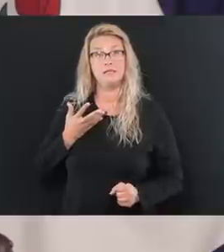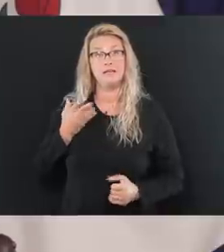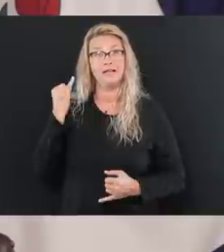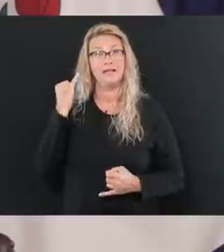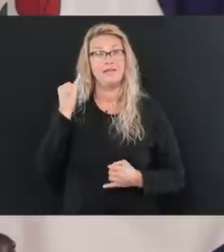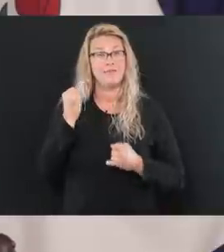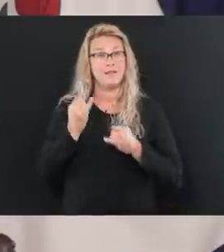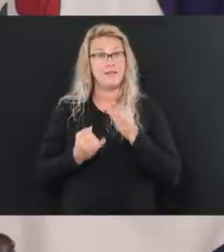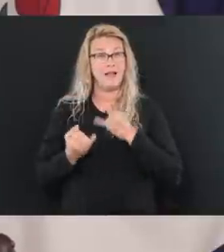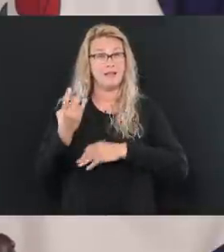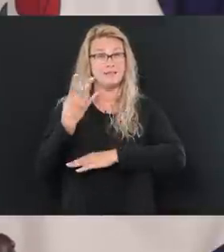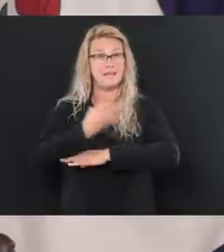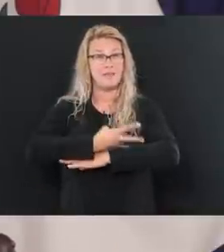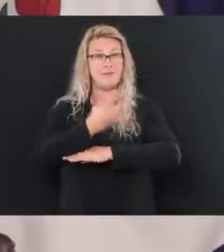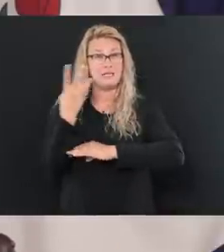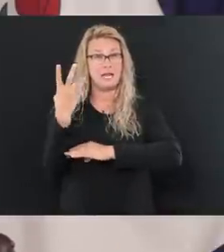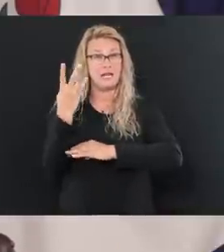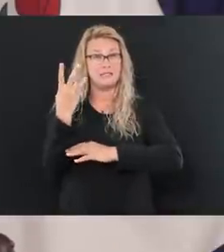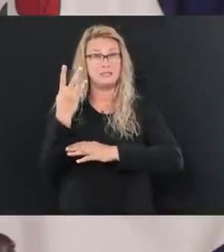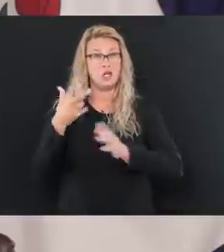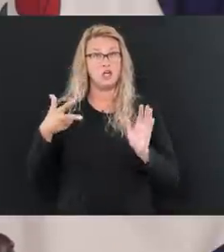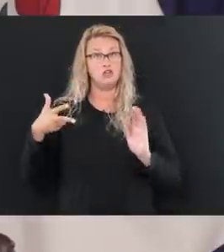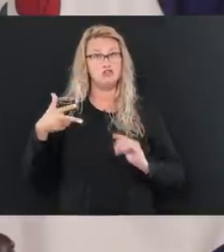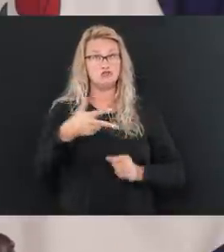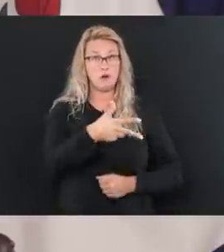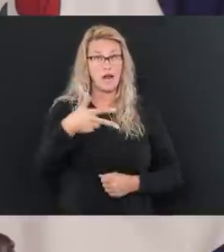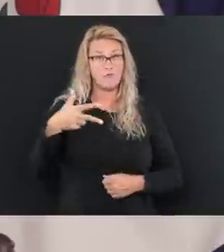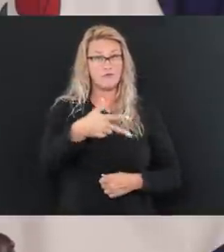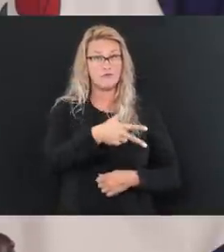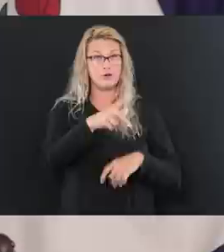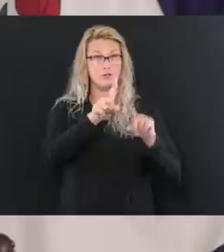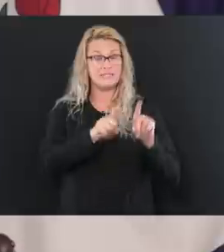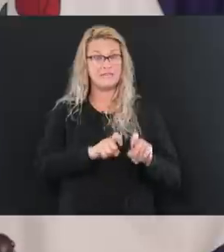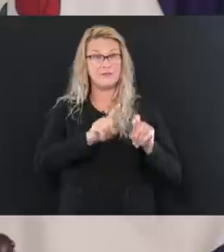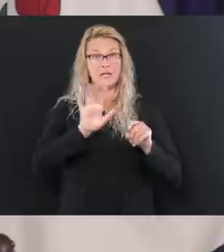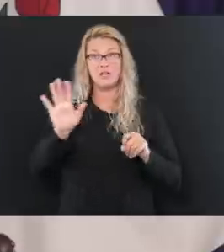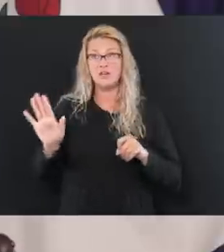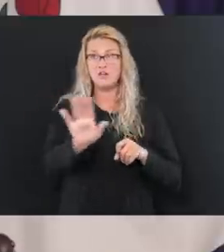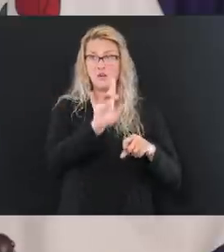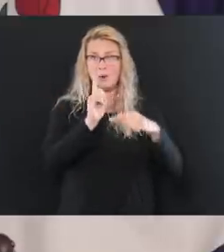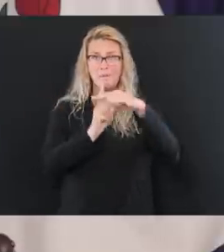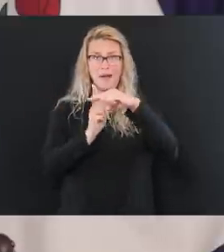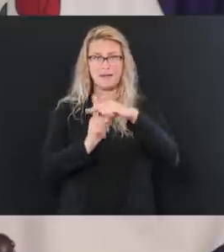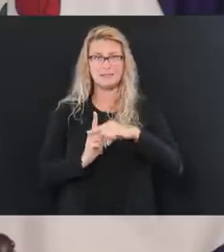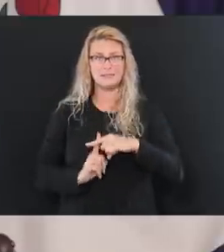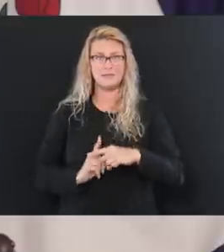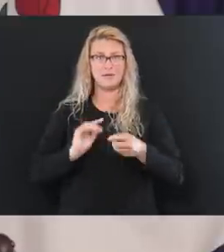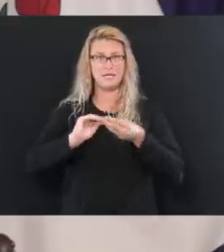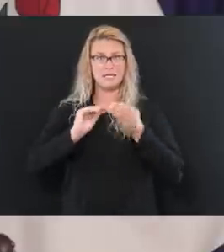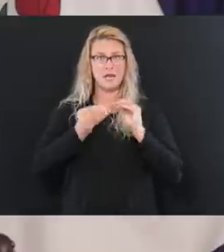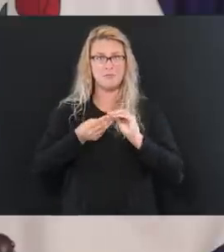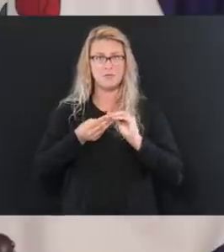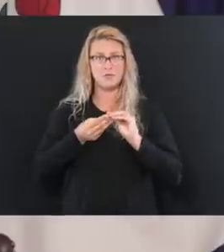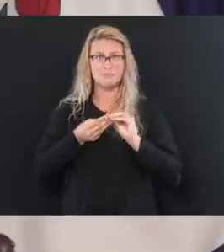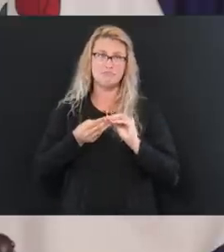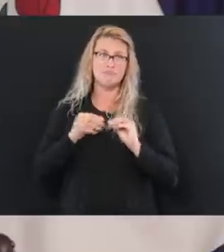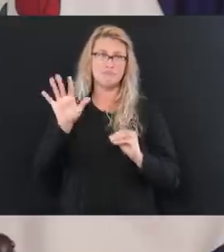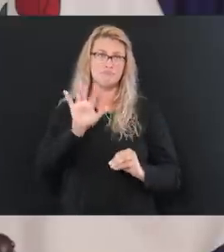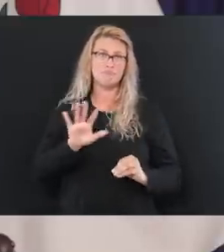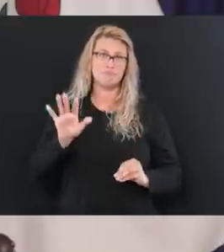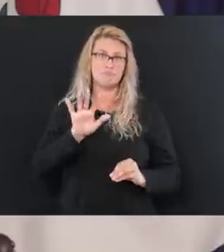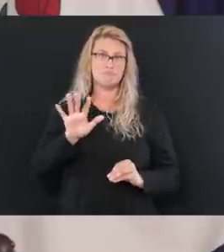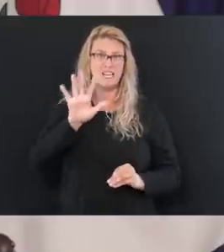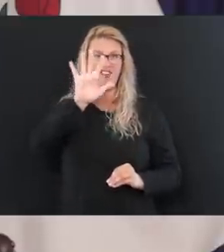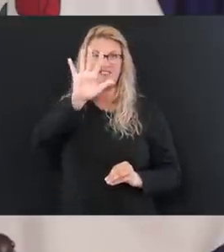days on the drive-through testing that we've done, your positivity rate in Kanawha County is running at like